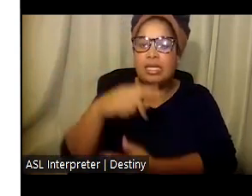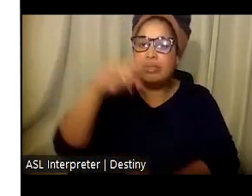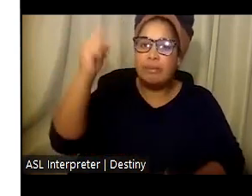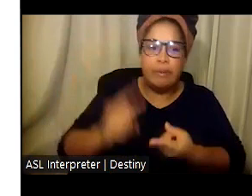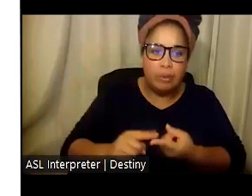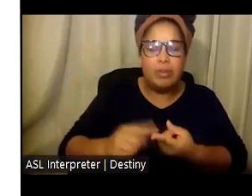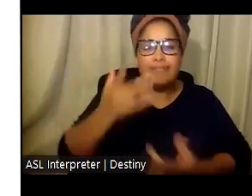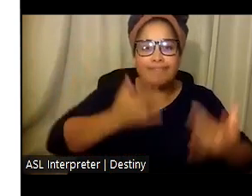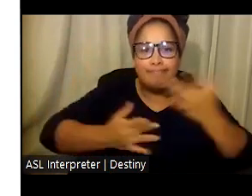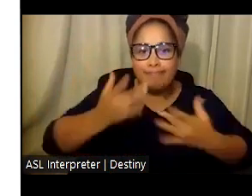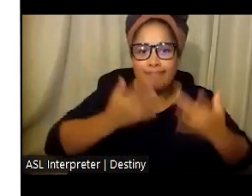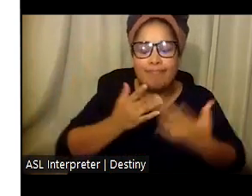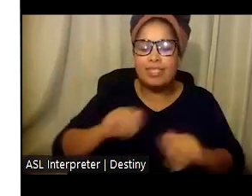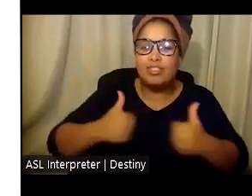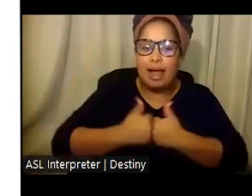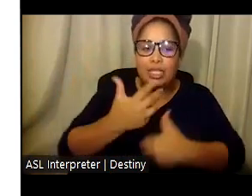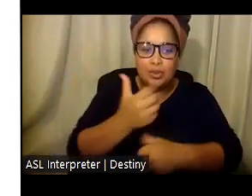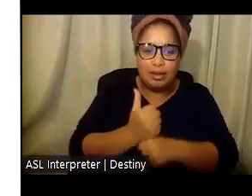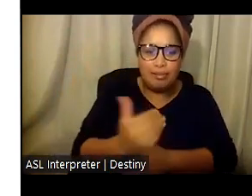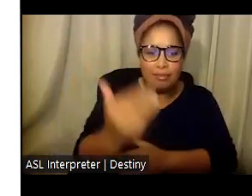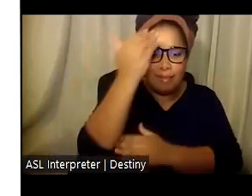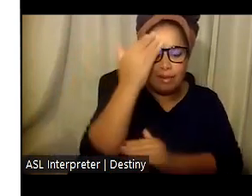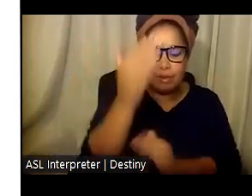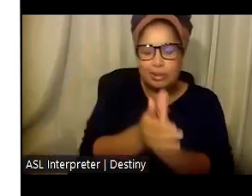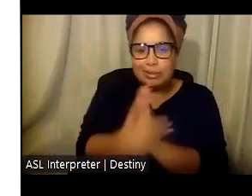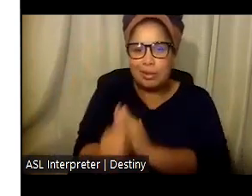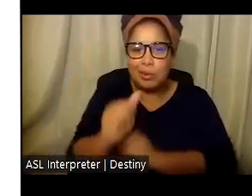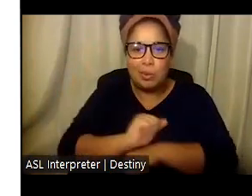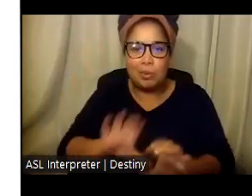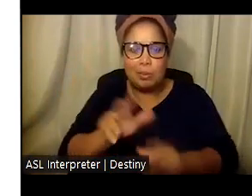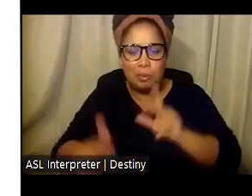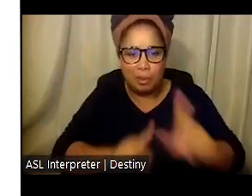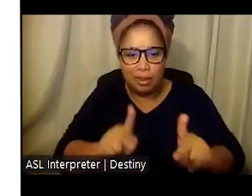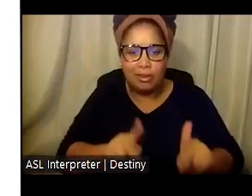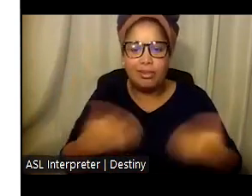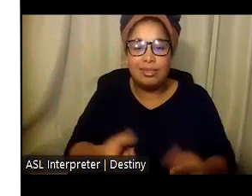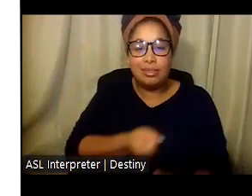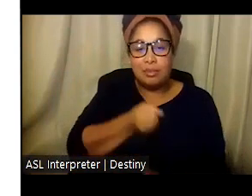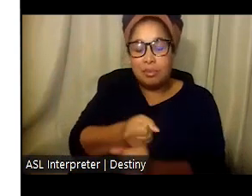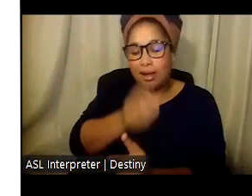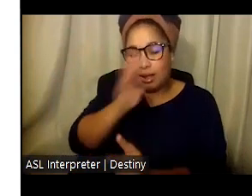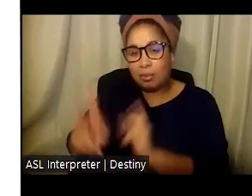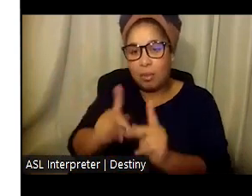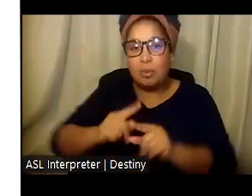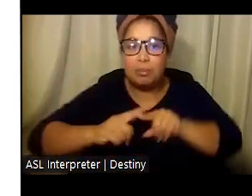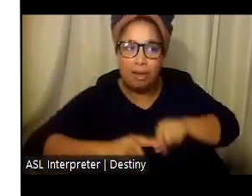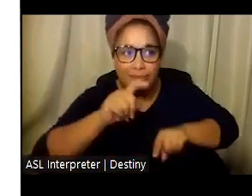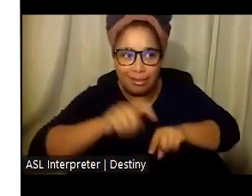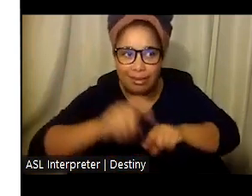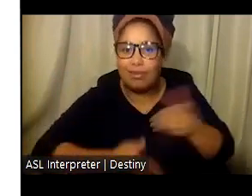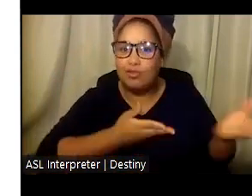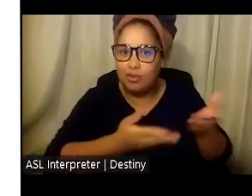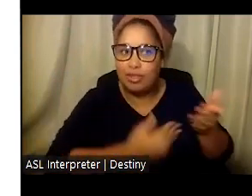extraordinarily challenging. A shortage of direct service workers has direct impact on the individuals who depend upon their